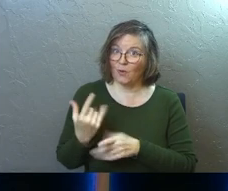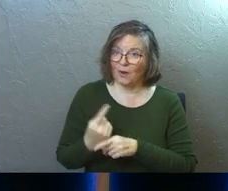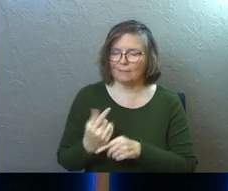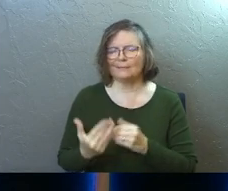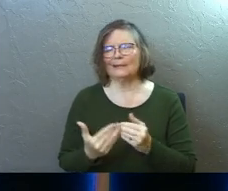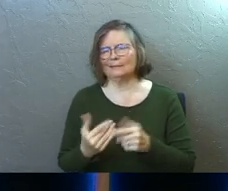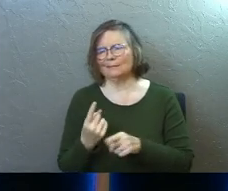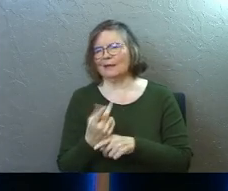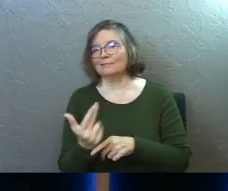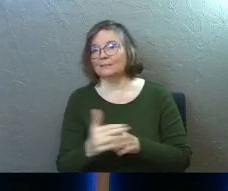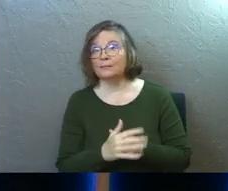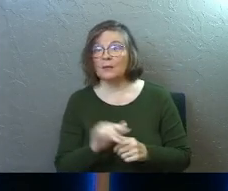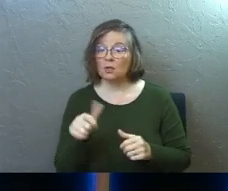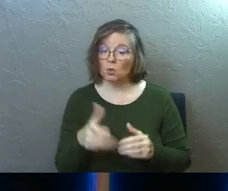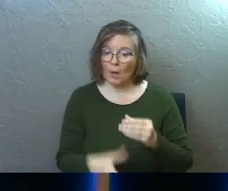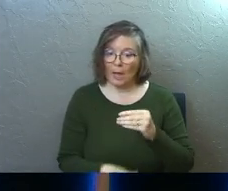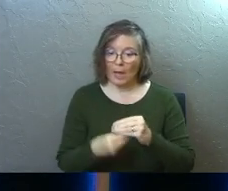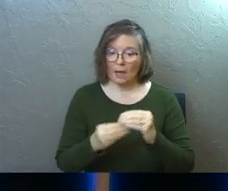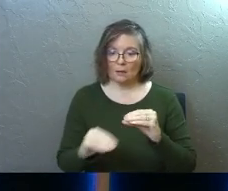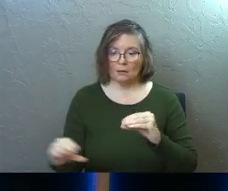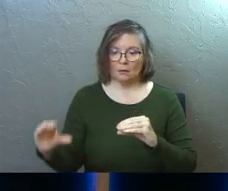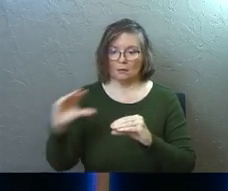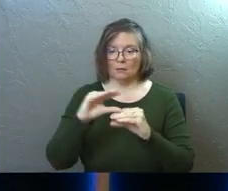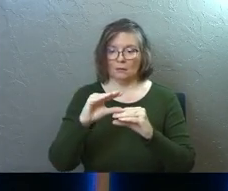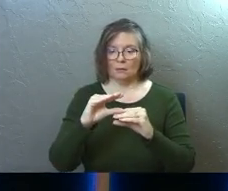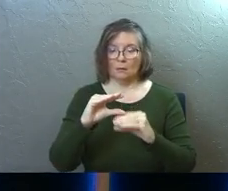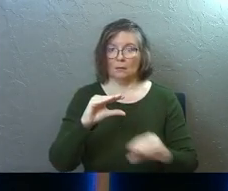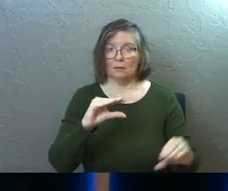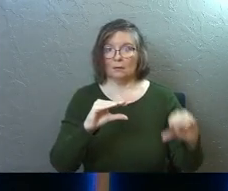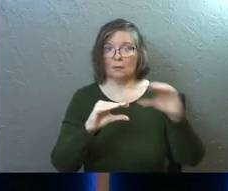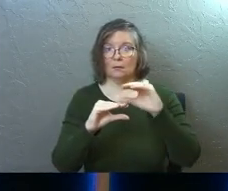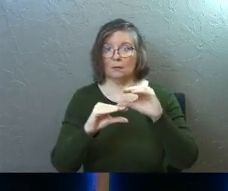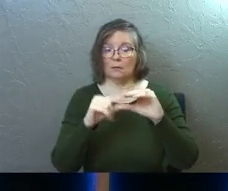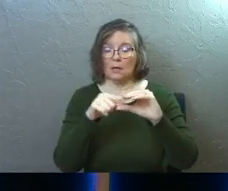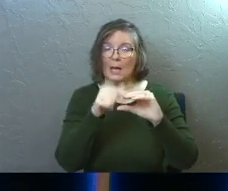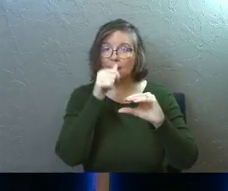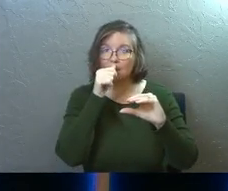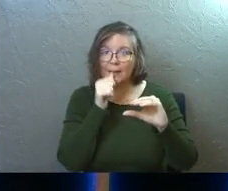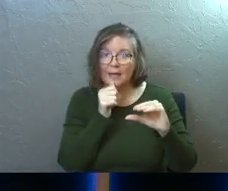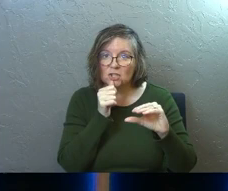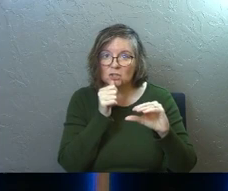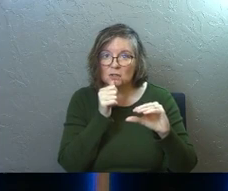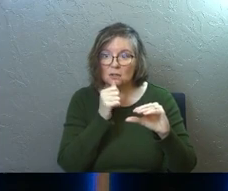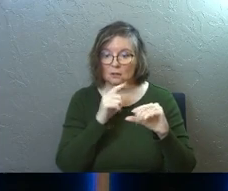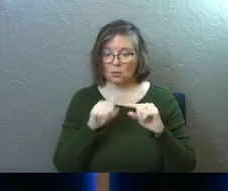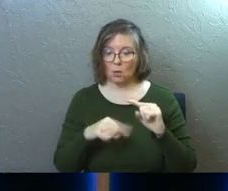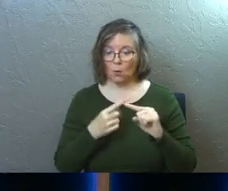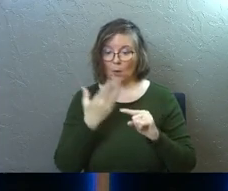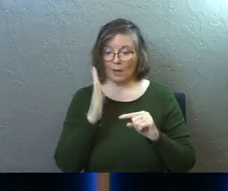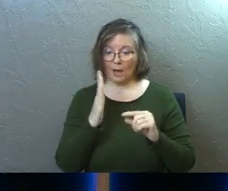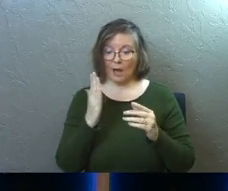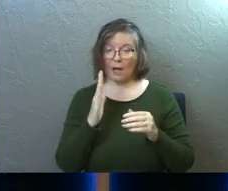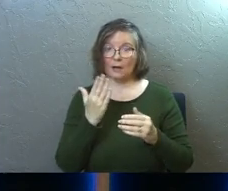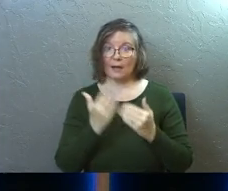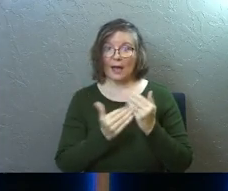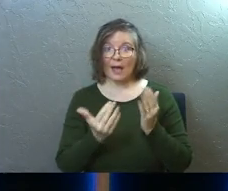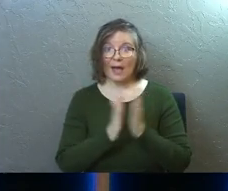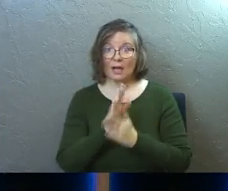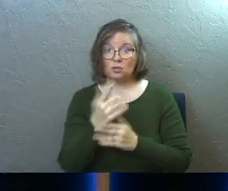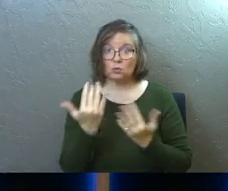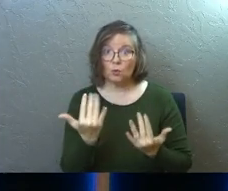And then you're going to add to self-control, patient endurance, which means you're going to be able to be patient when God calls you to wait.